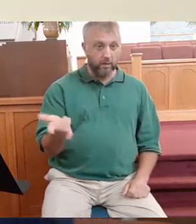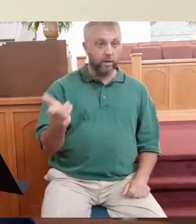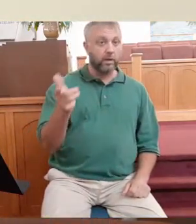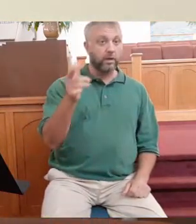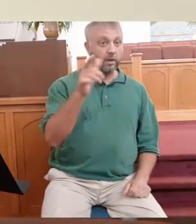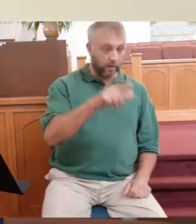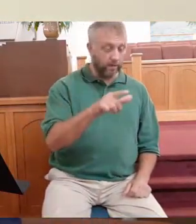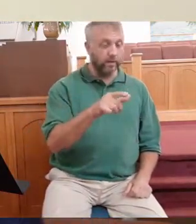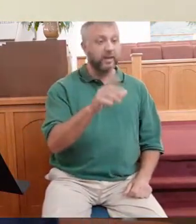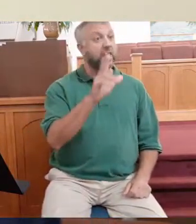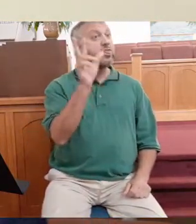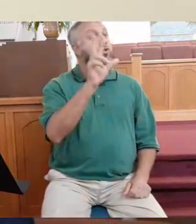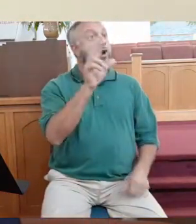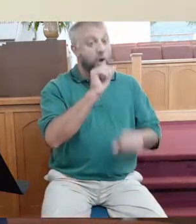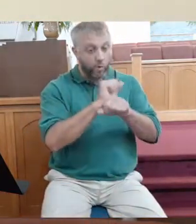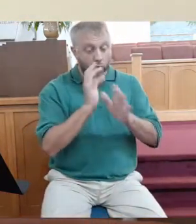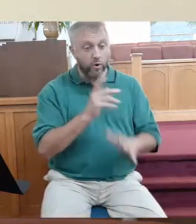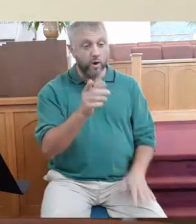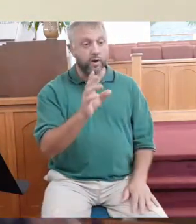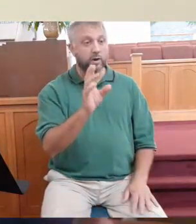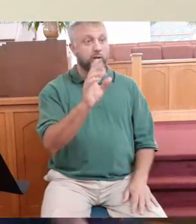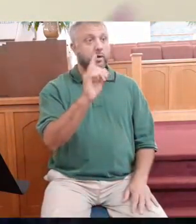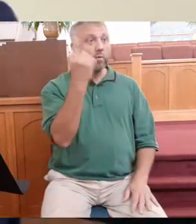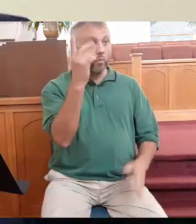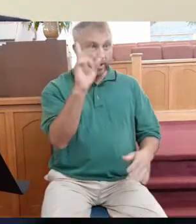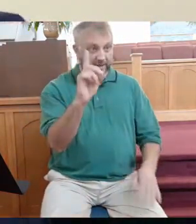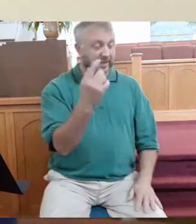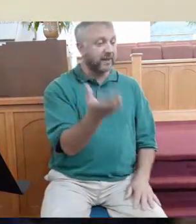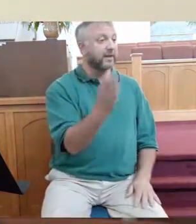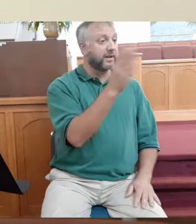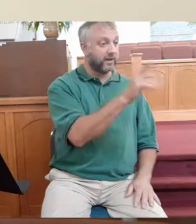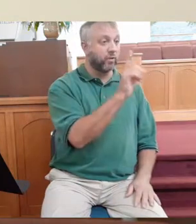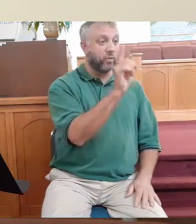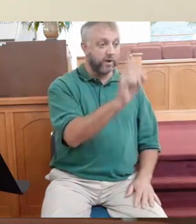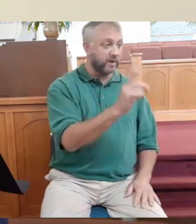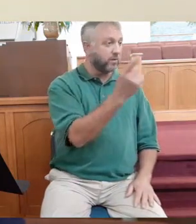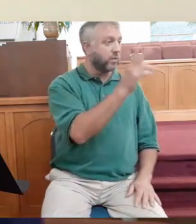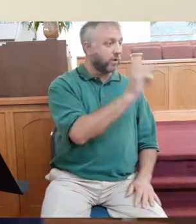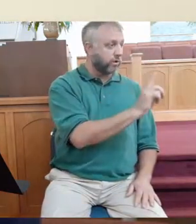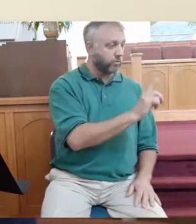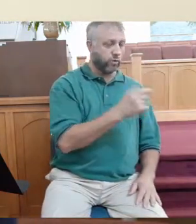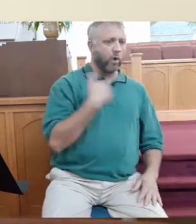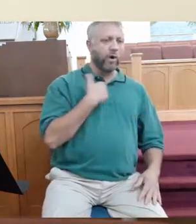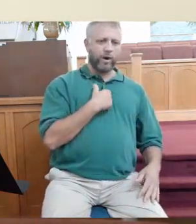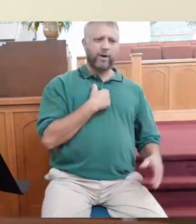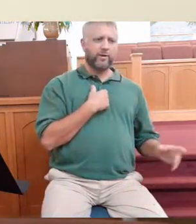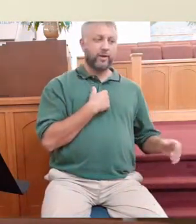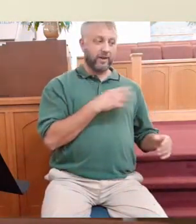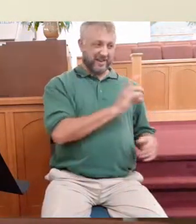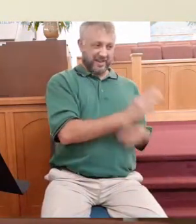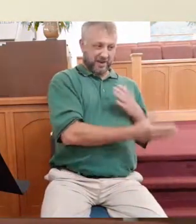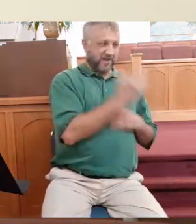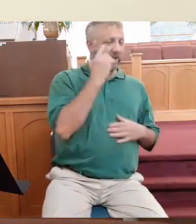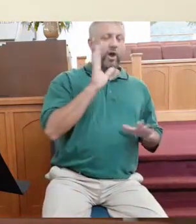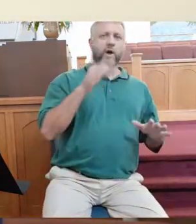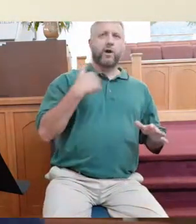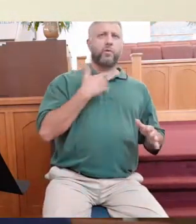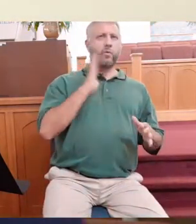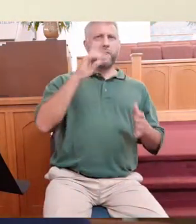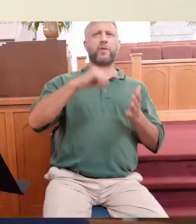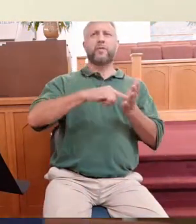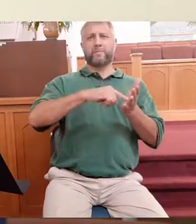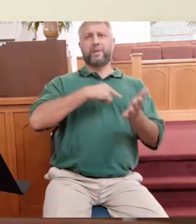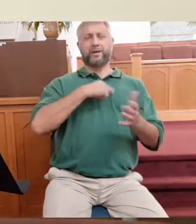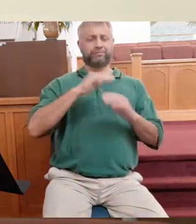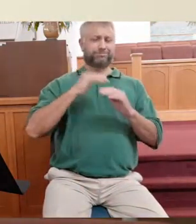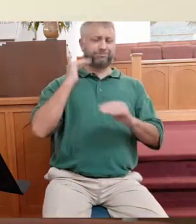same amount to the three o'clock workers, the 12 o'clock and the nine o'clock and the six o'clock guys are all saying, oh, we about to get paid. We about to